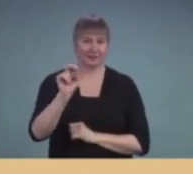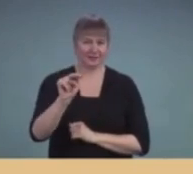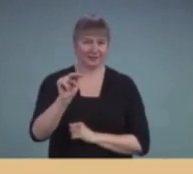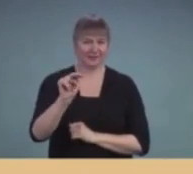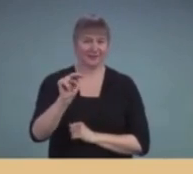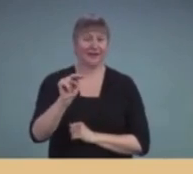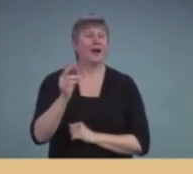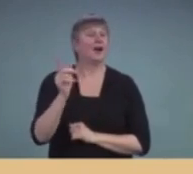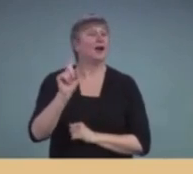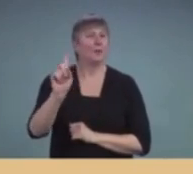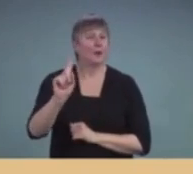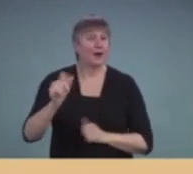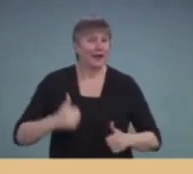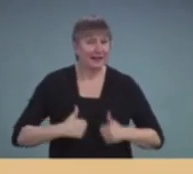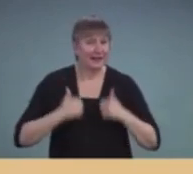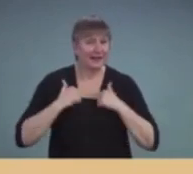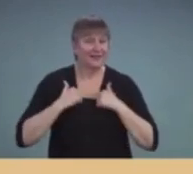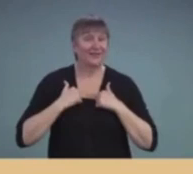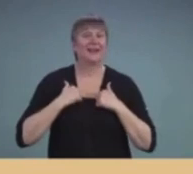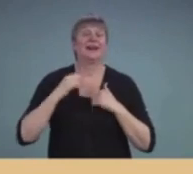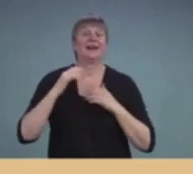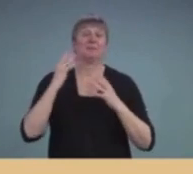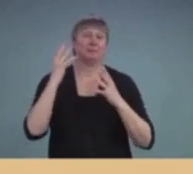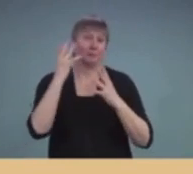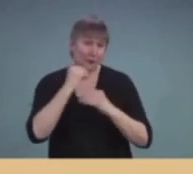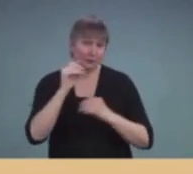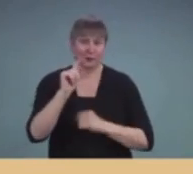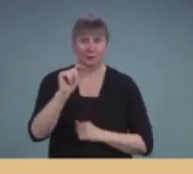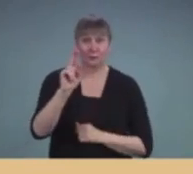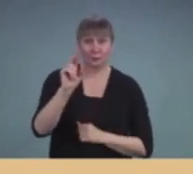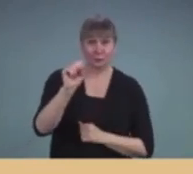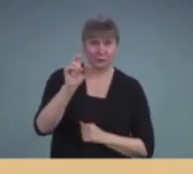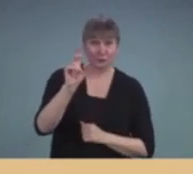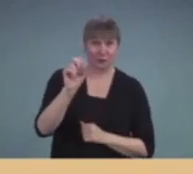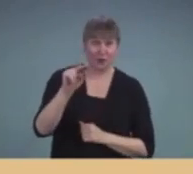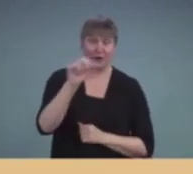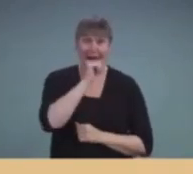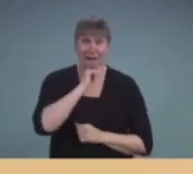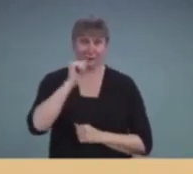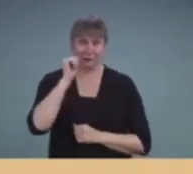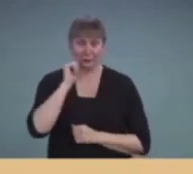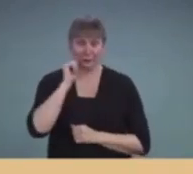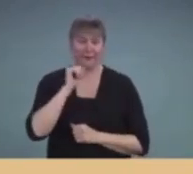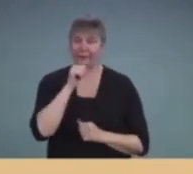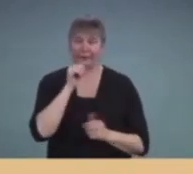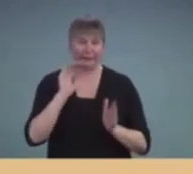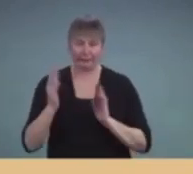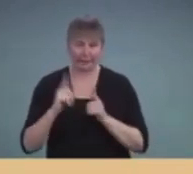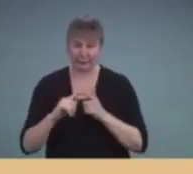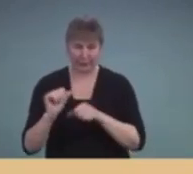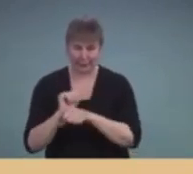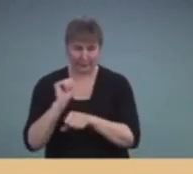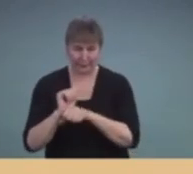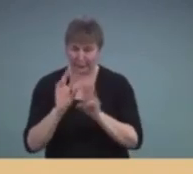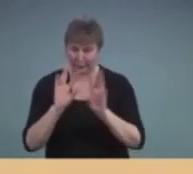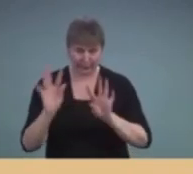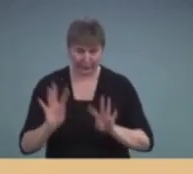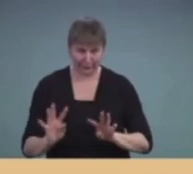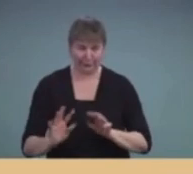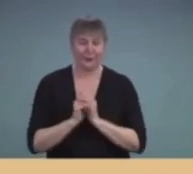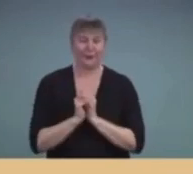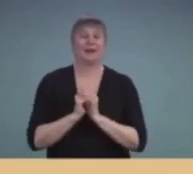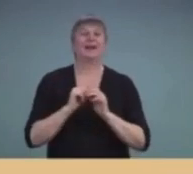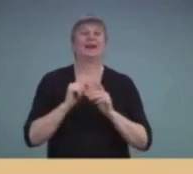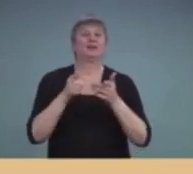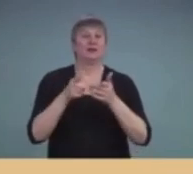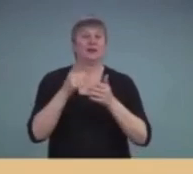sunny Tucson, Arizona, and we're not going to talk about the weather here. Cheryl's not only well known in the field of the deaf and hard of hearing,